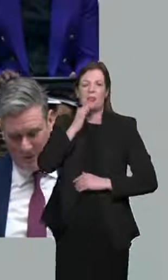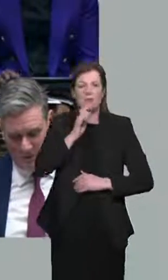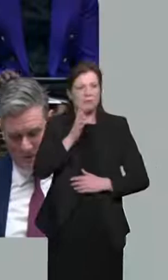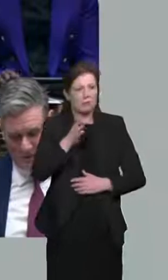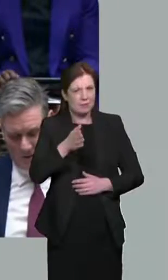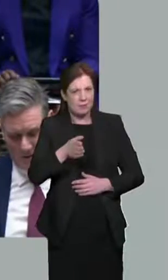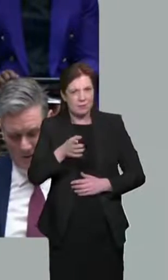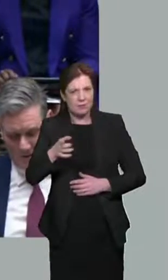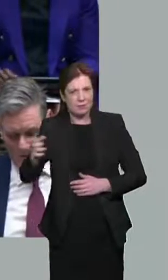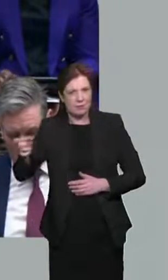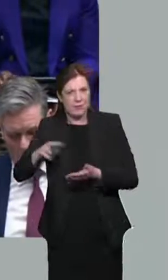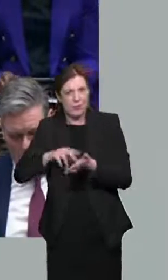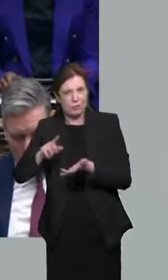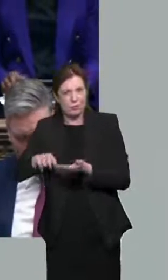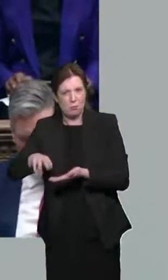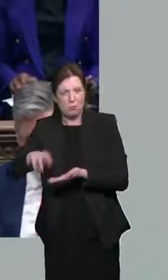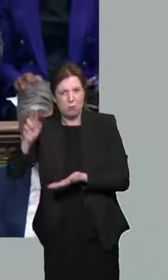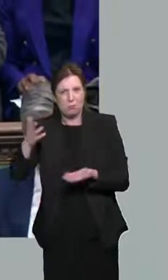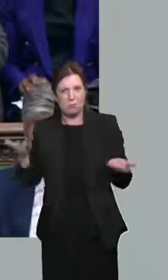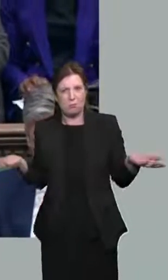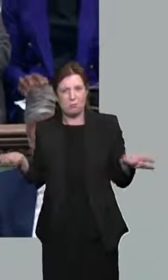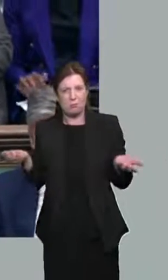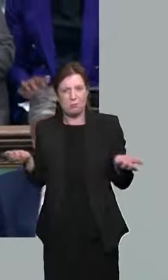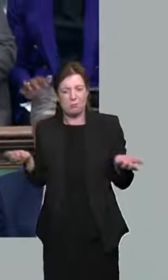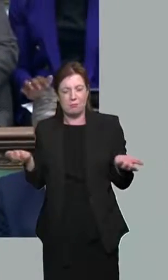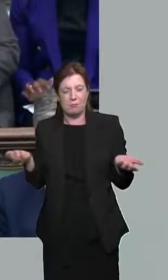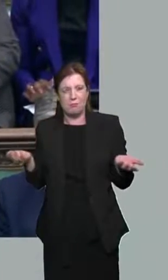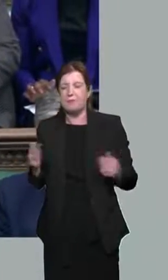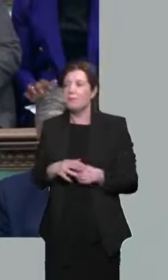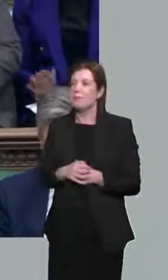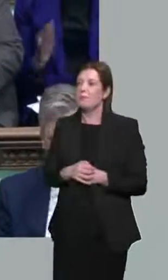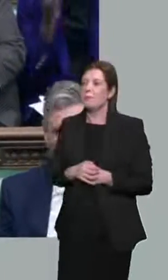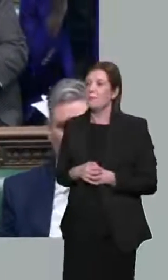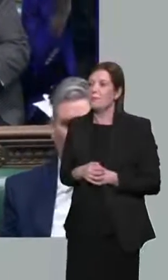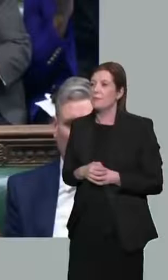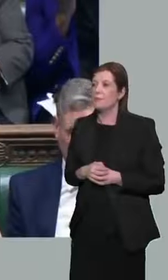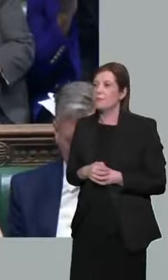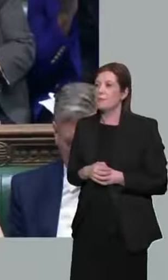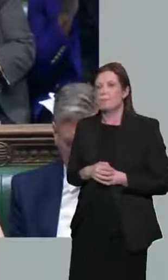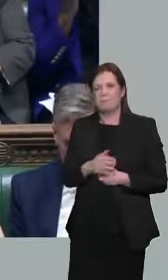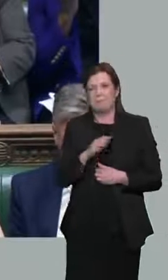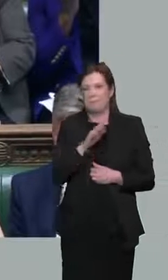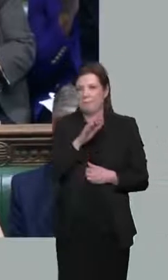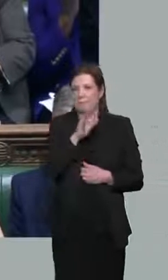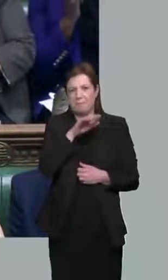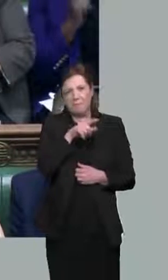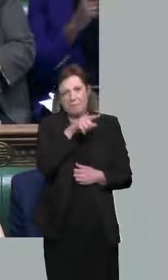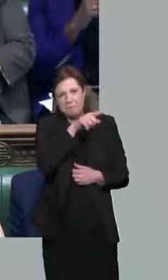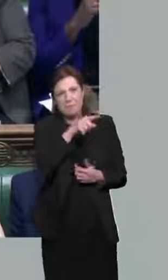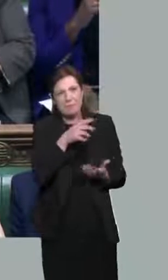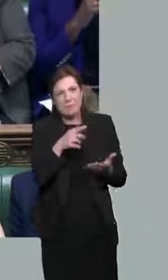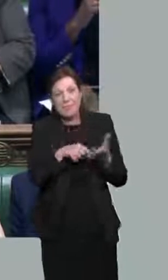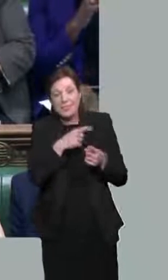as hiking Alice's national insurance contributions. Alice asks the Chancellor, when did